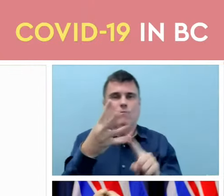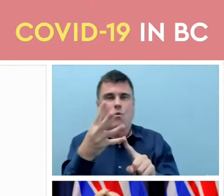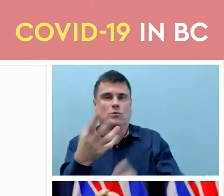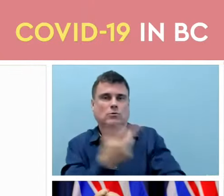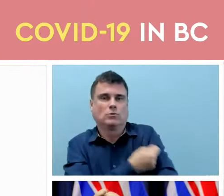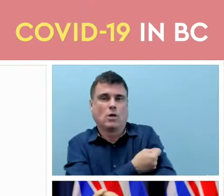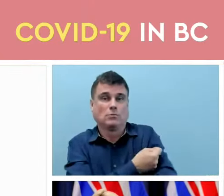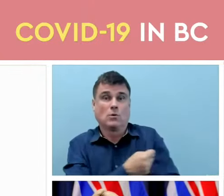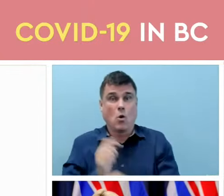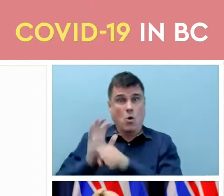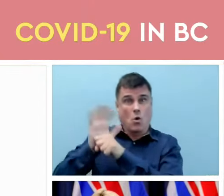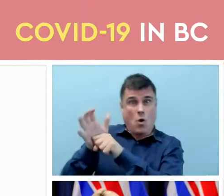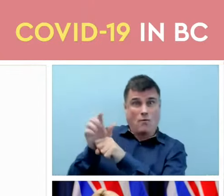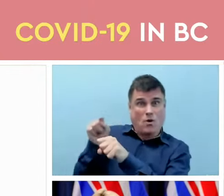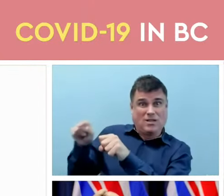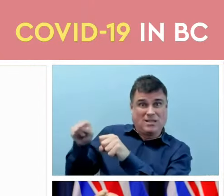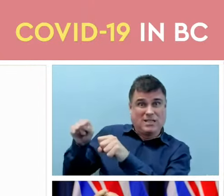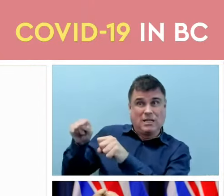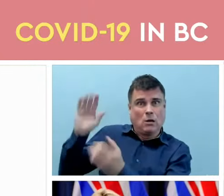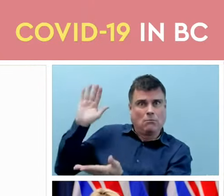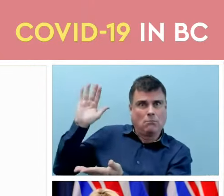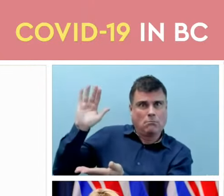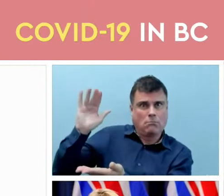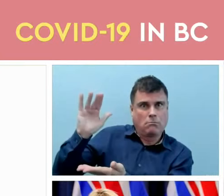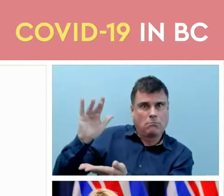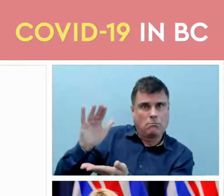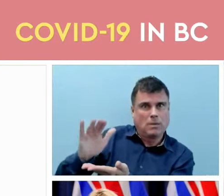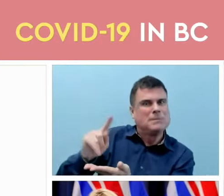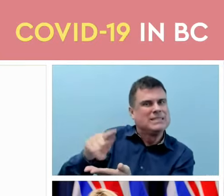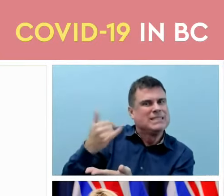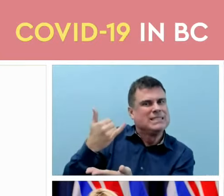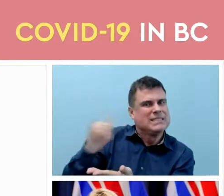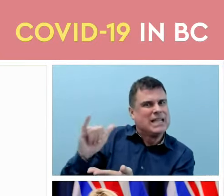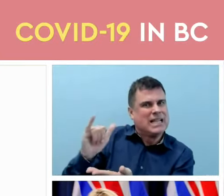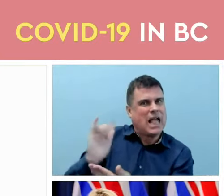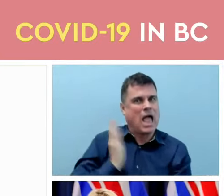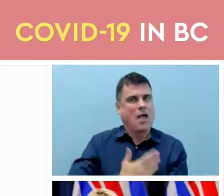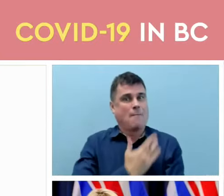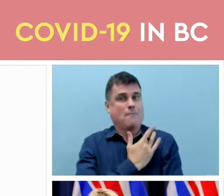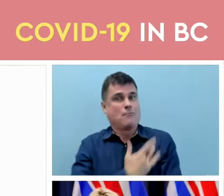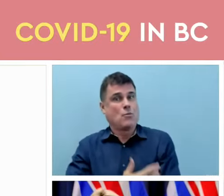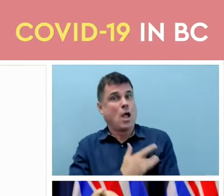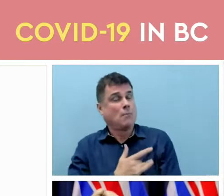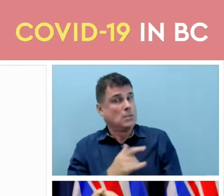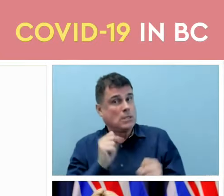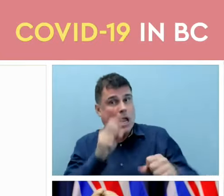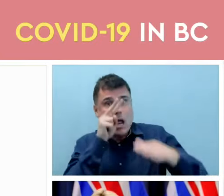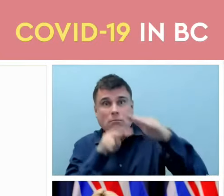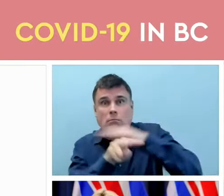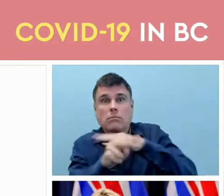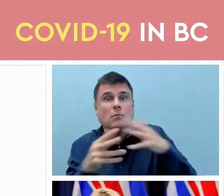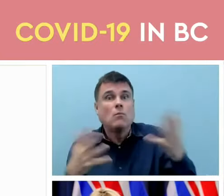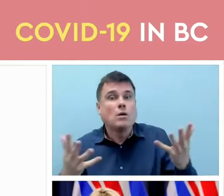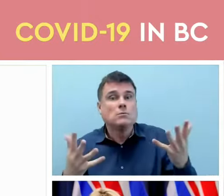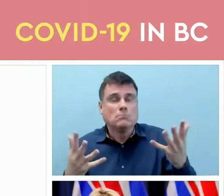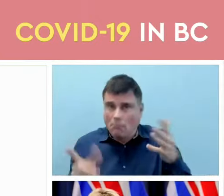that doesn't mean our province is no longer vulnerable to new potential variants that are coming in the future.